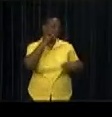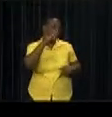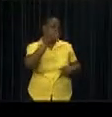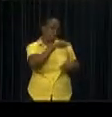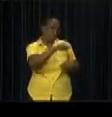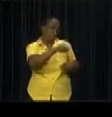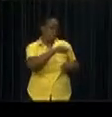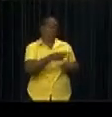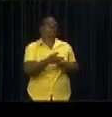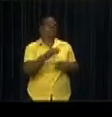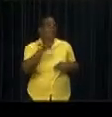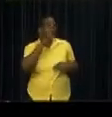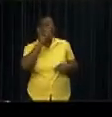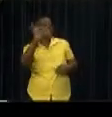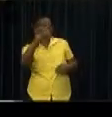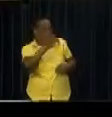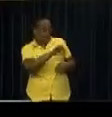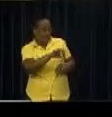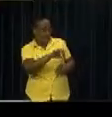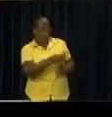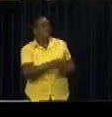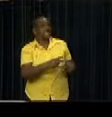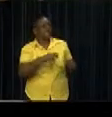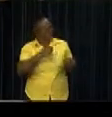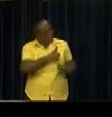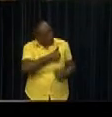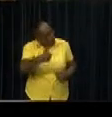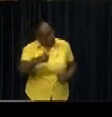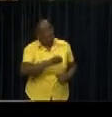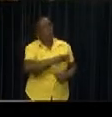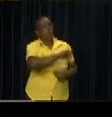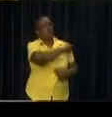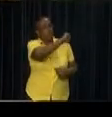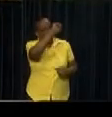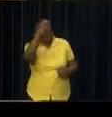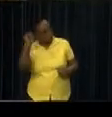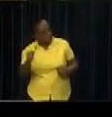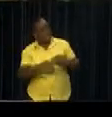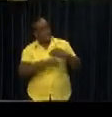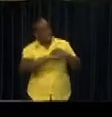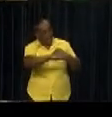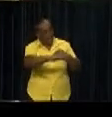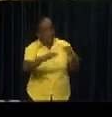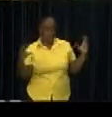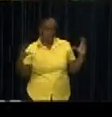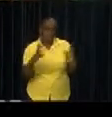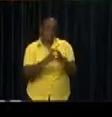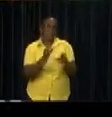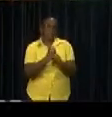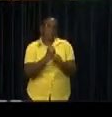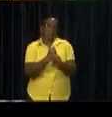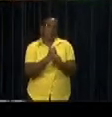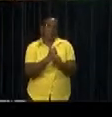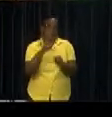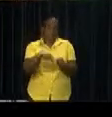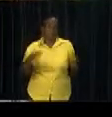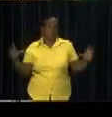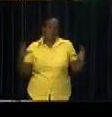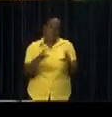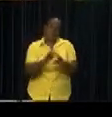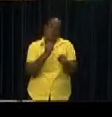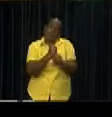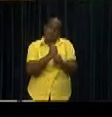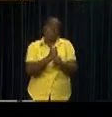France. As a result, France has become an important European partner for the country. This cooperation